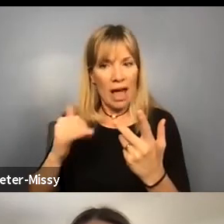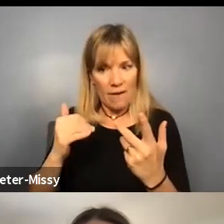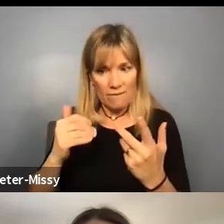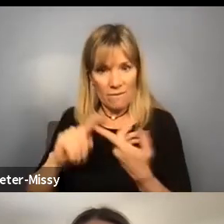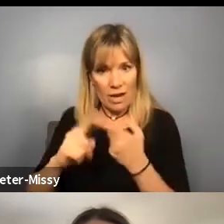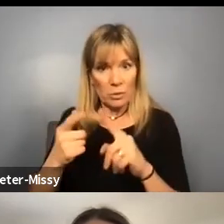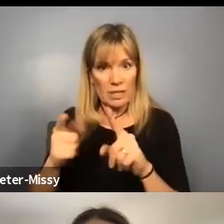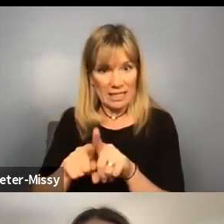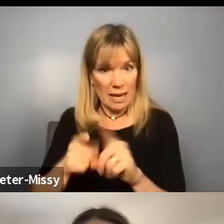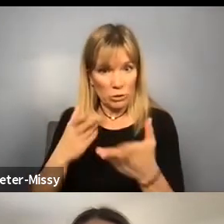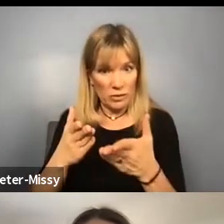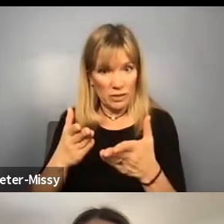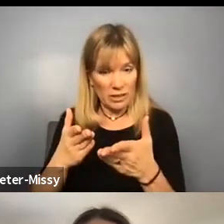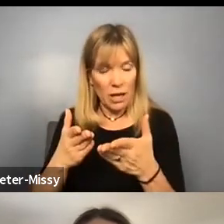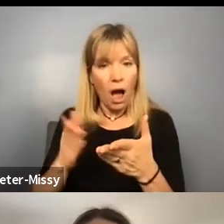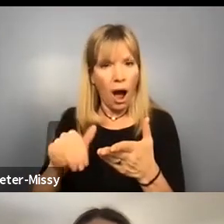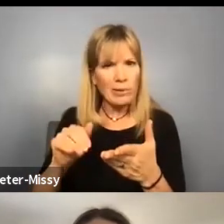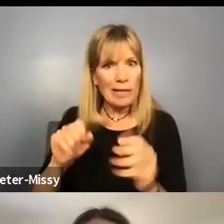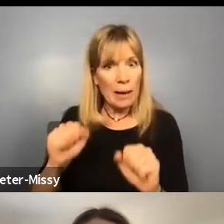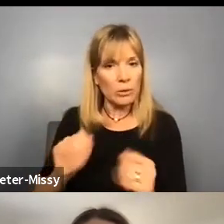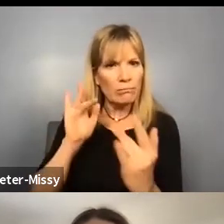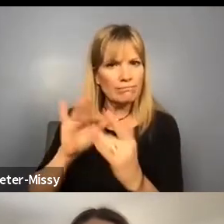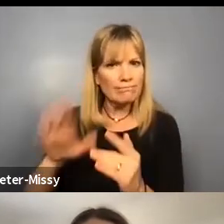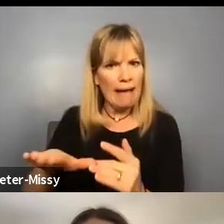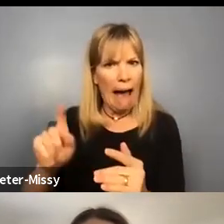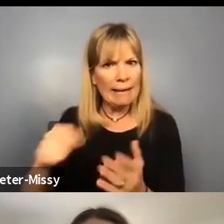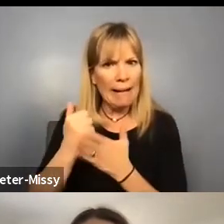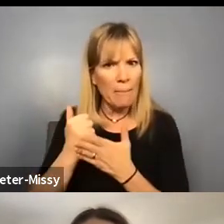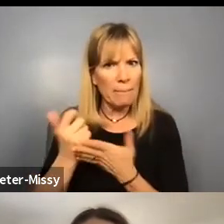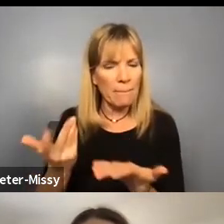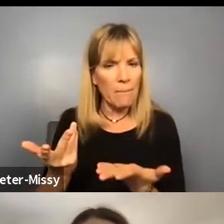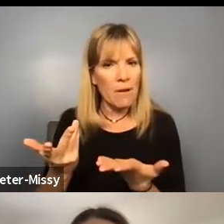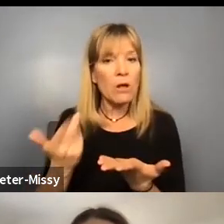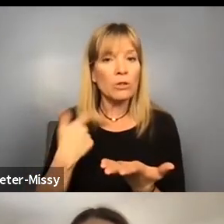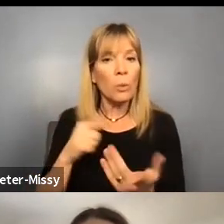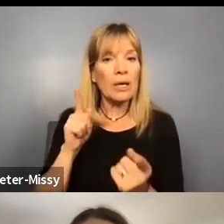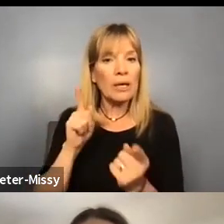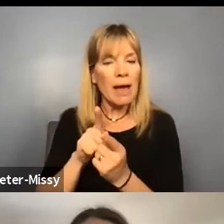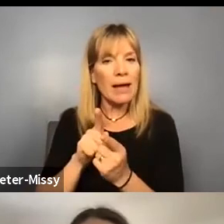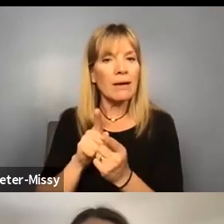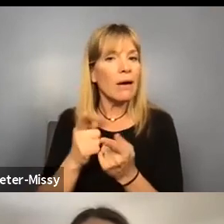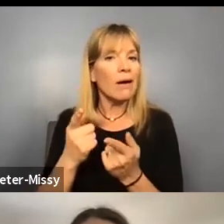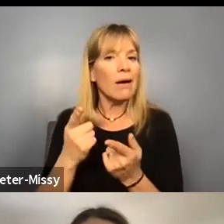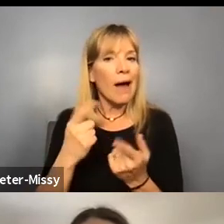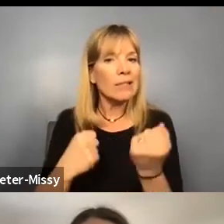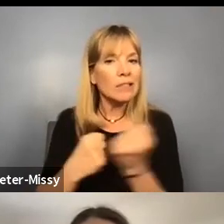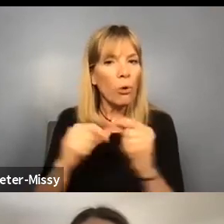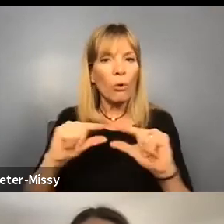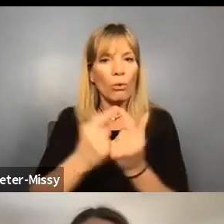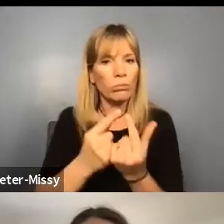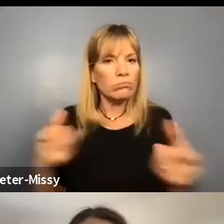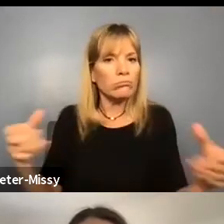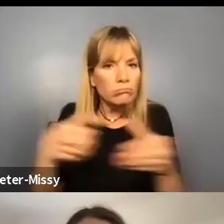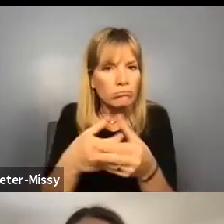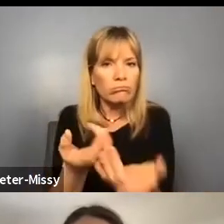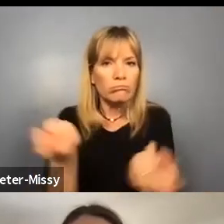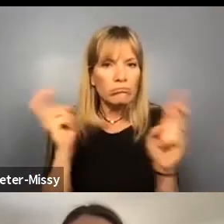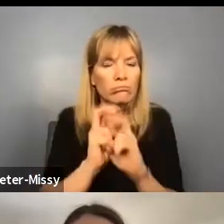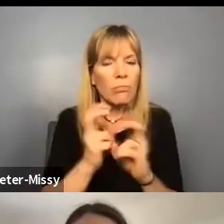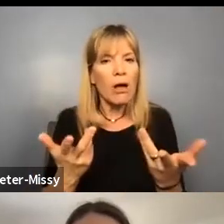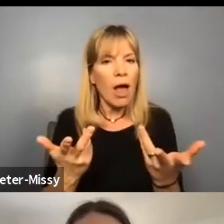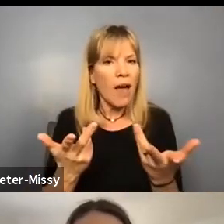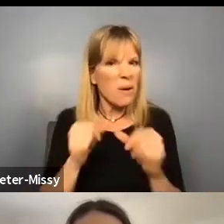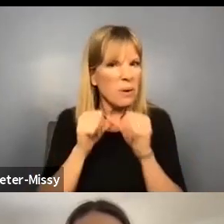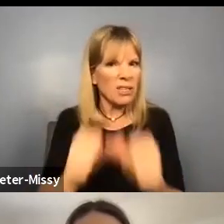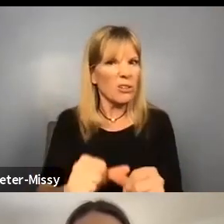was able to reach out to and say, hey, I need help. So we met at support groups or, and, you know, we stayed